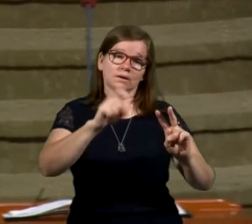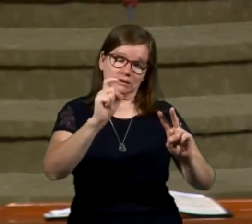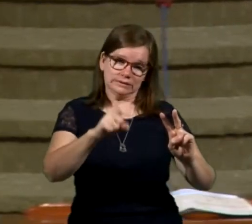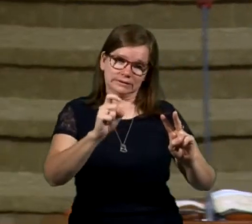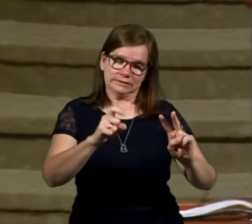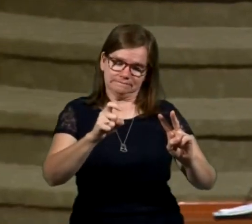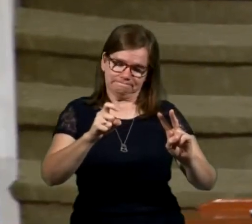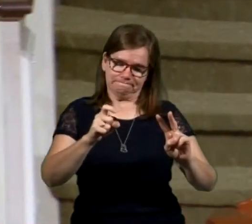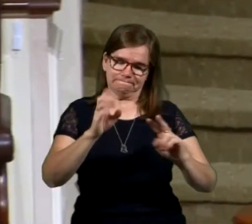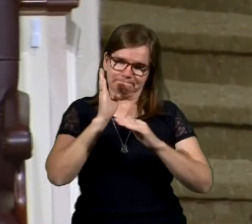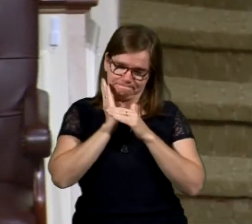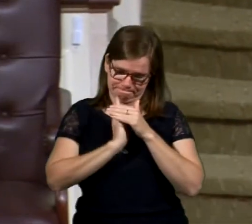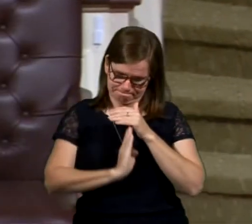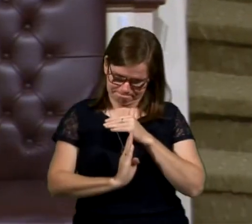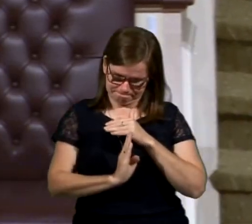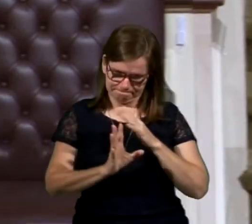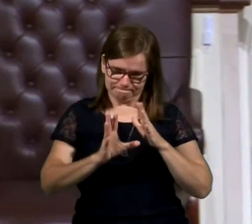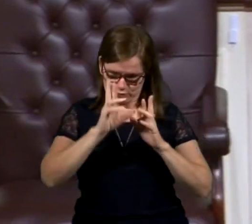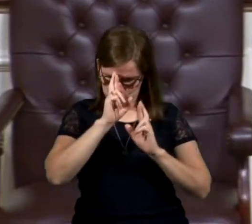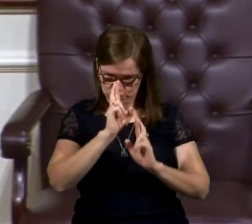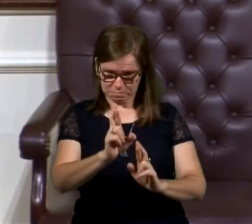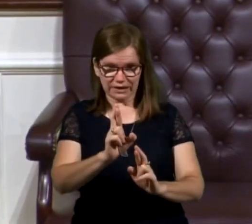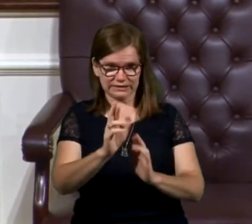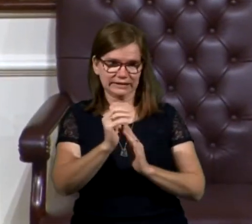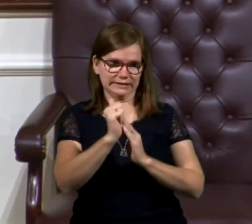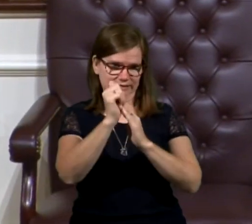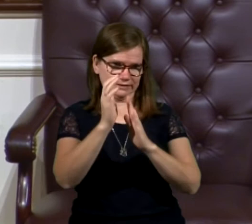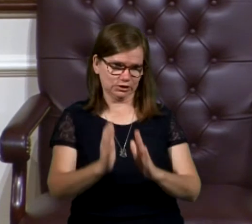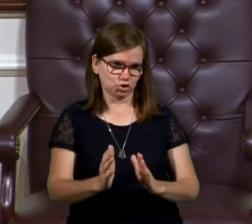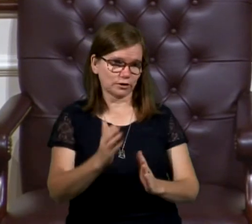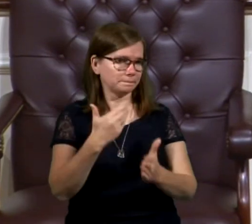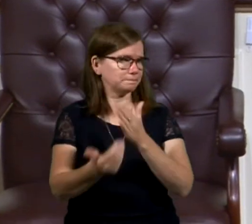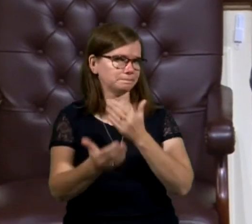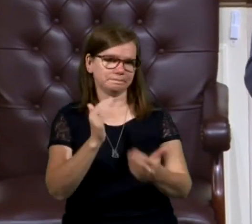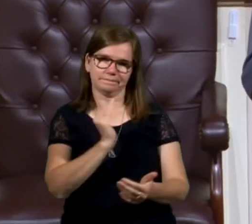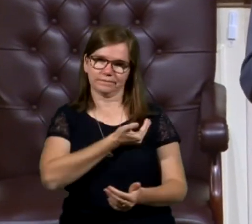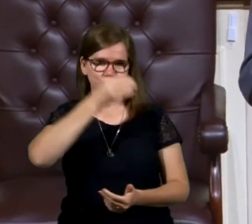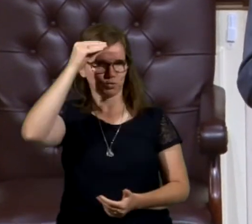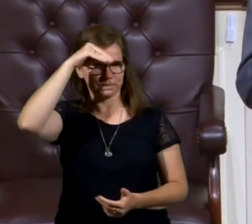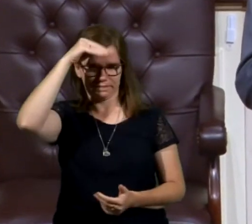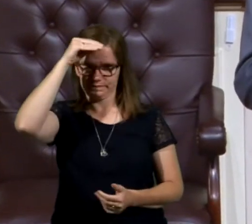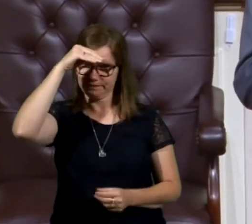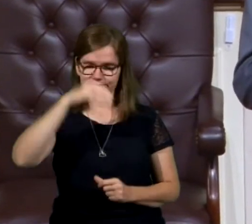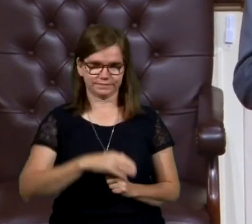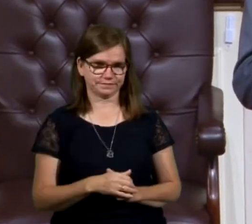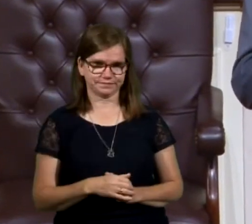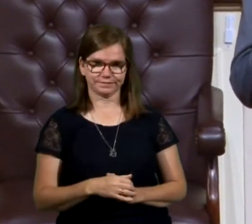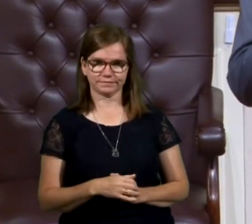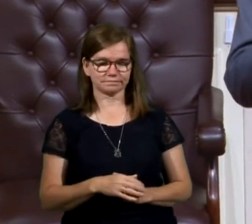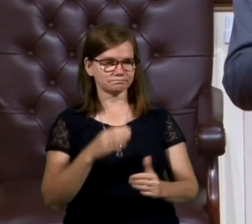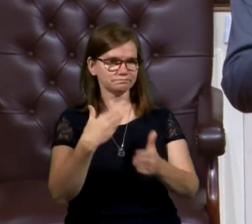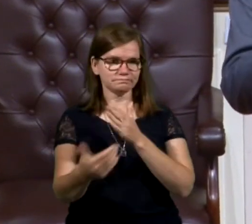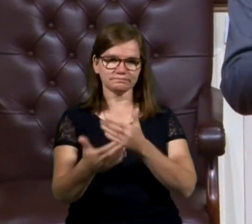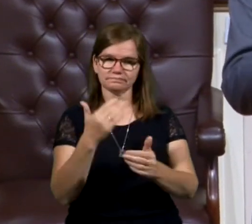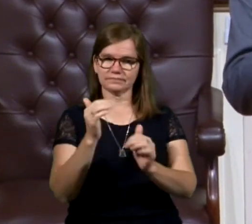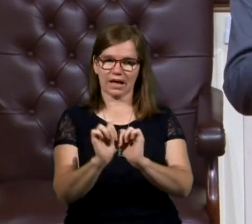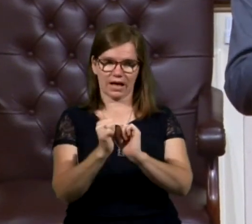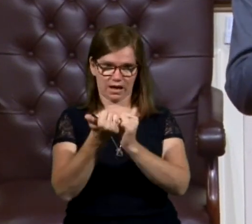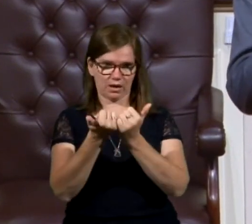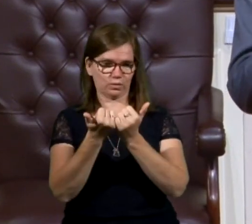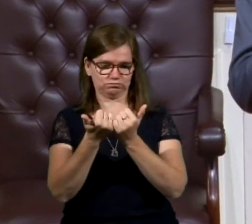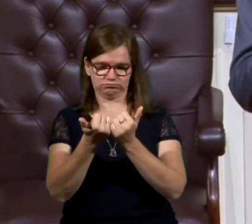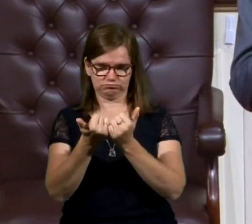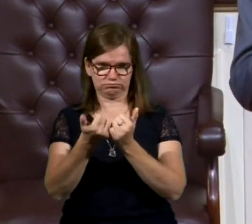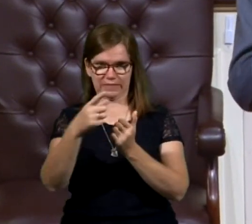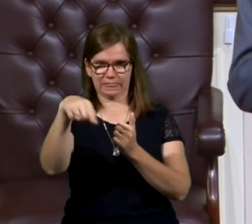be respectful of leadership in our life, regardless of our opinions, regardless of how we're treated.